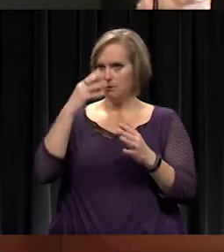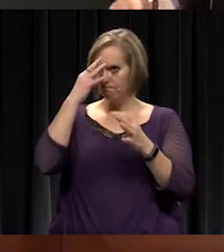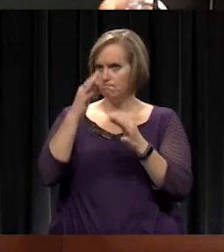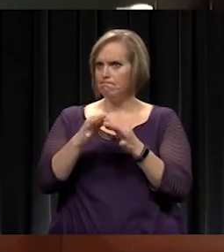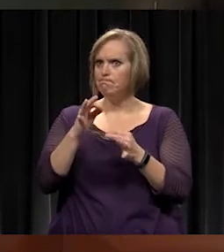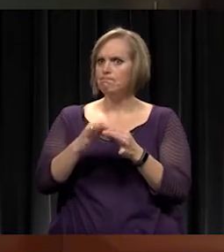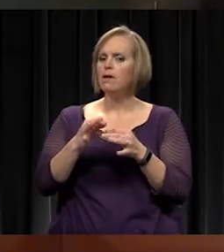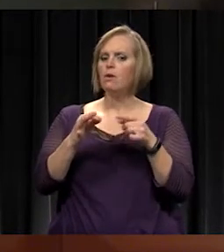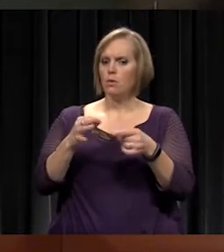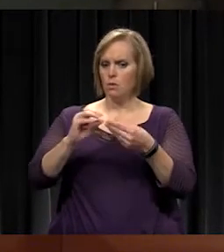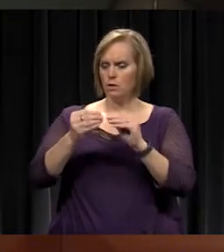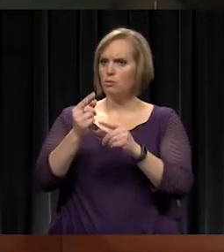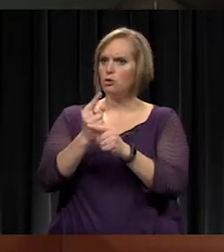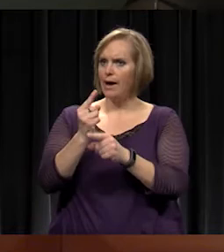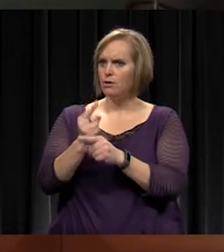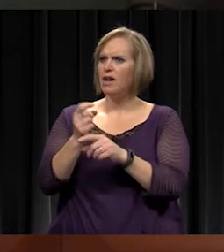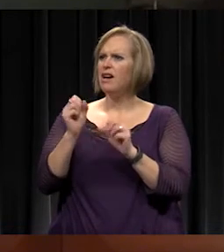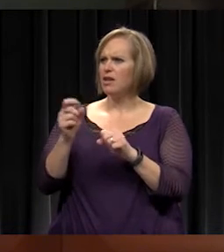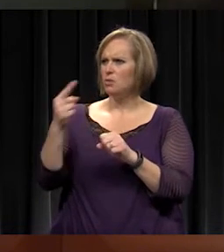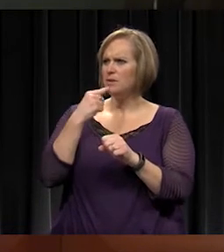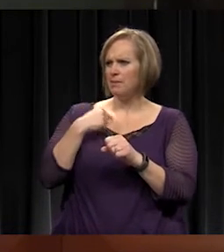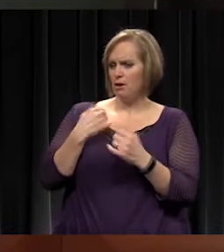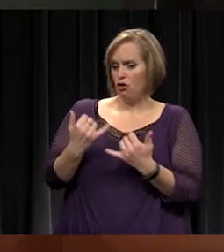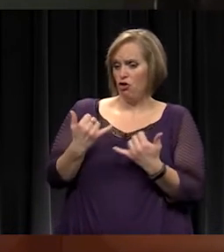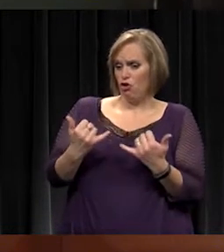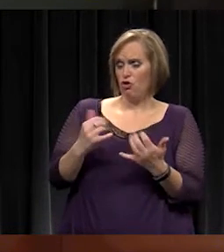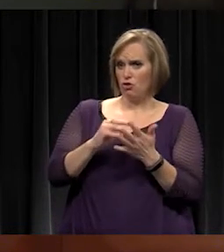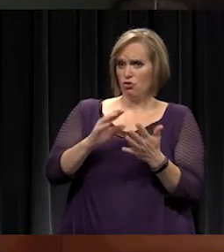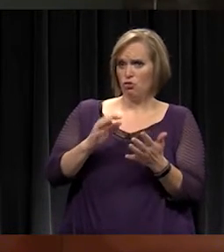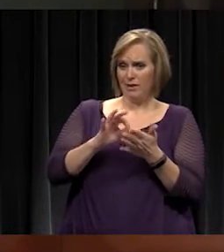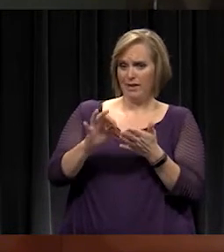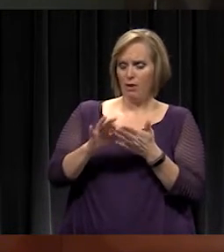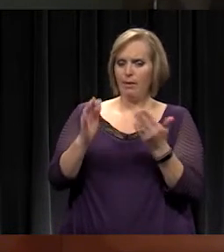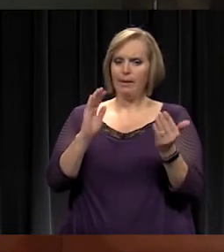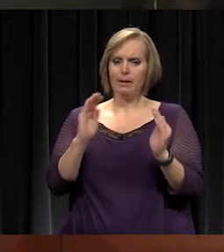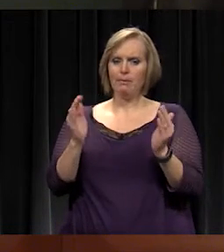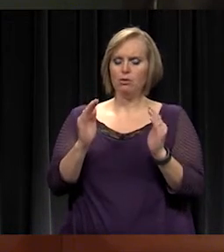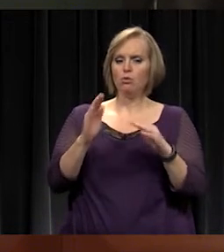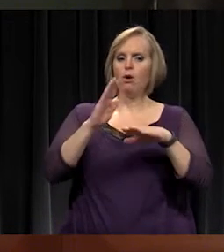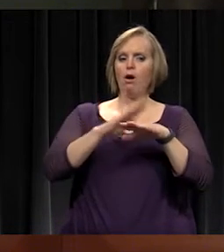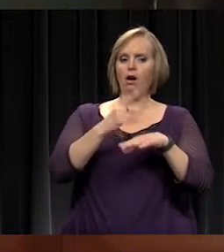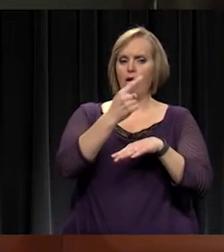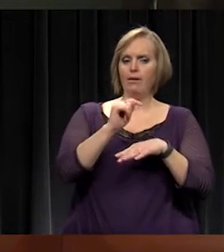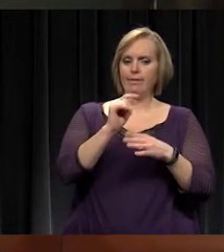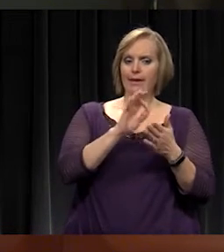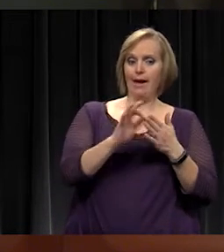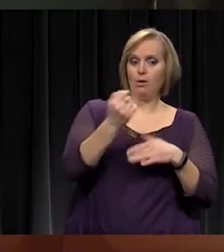accurate. And can you tell me the current student count versus, you know, on the count day? Okay.